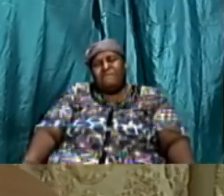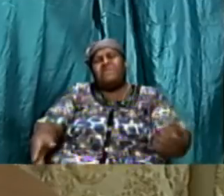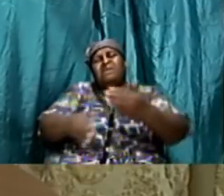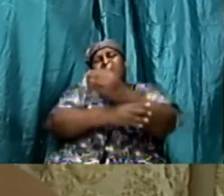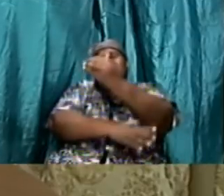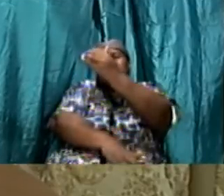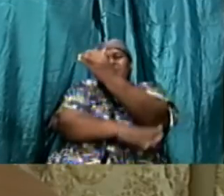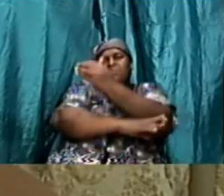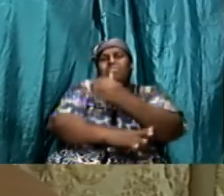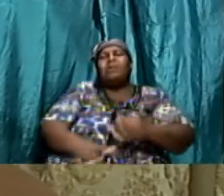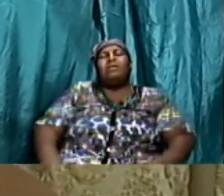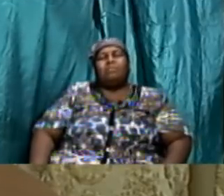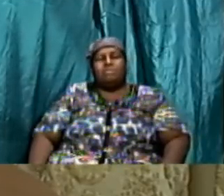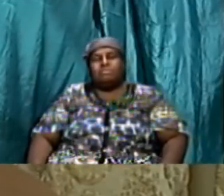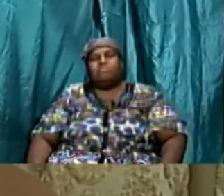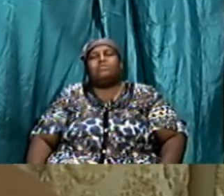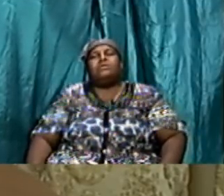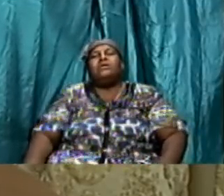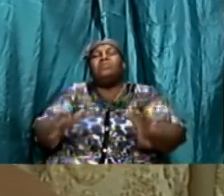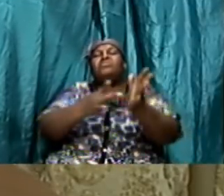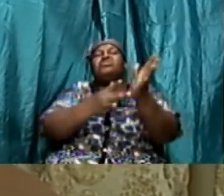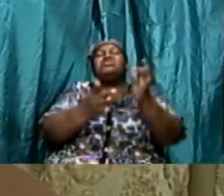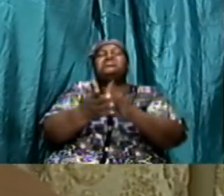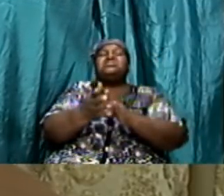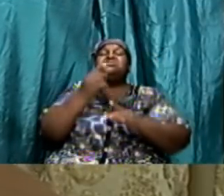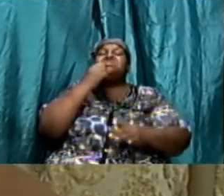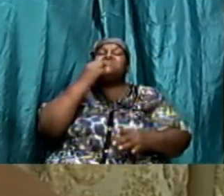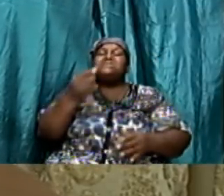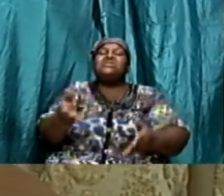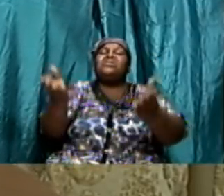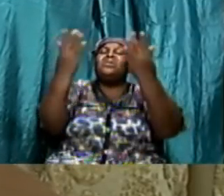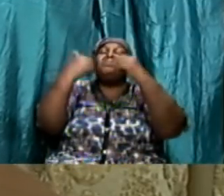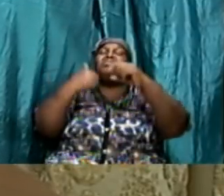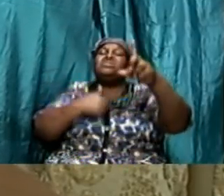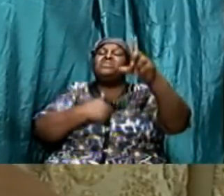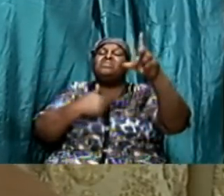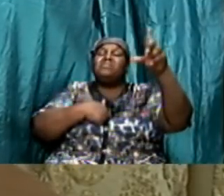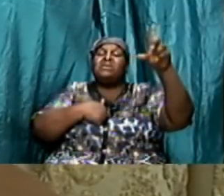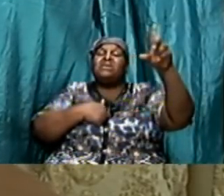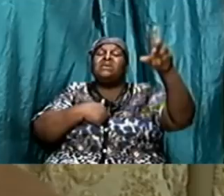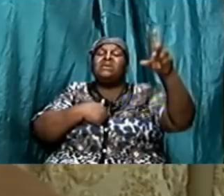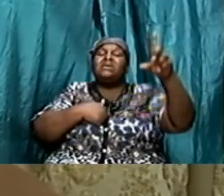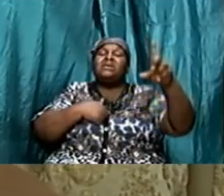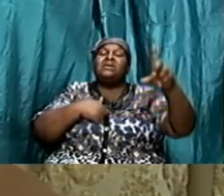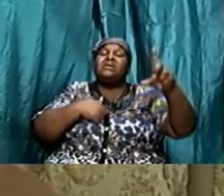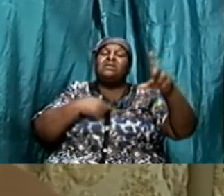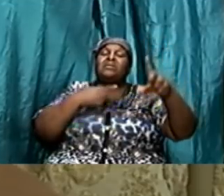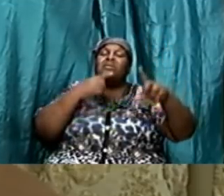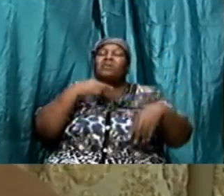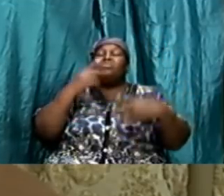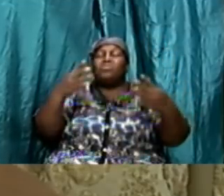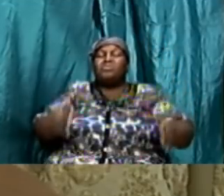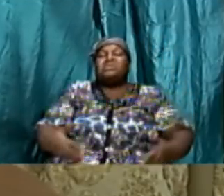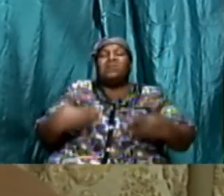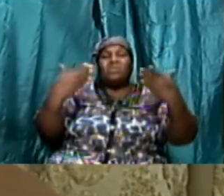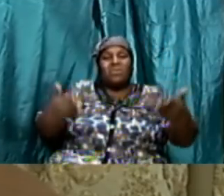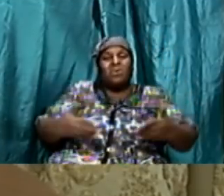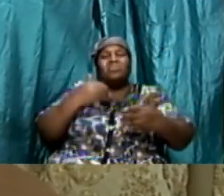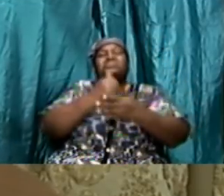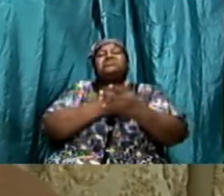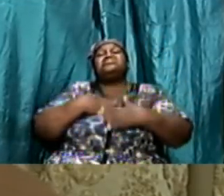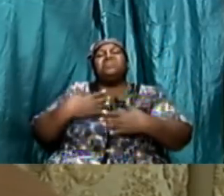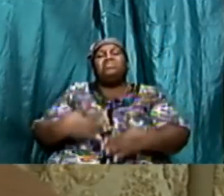feel lighter Jesus says come unto me I'm going to encourage somebody you need the Holy Ghost